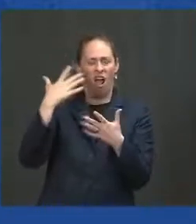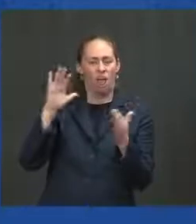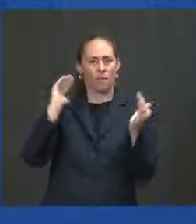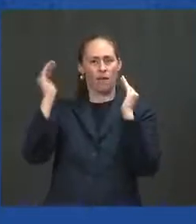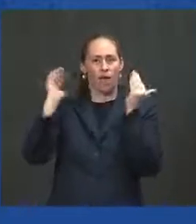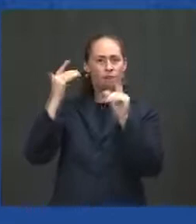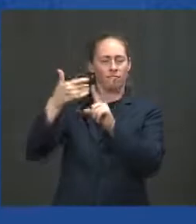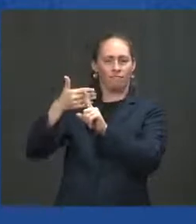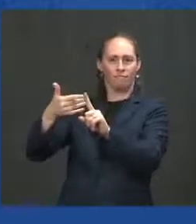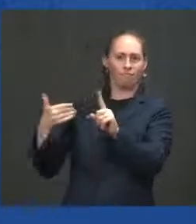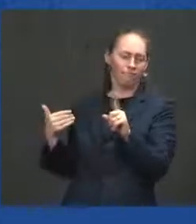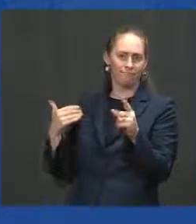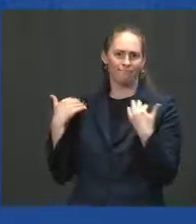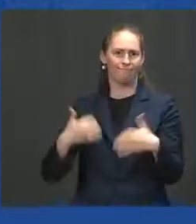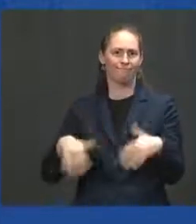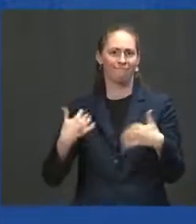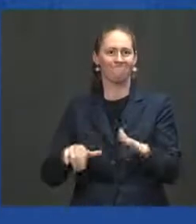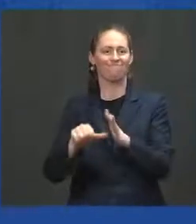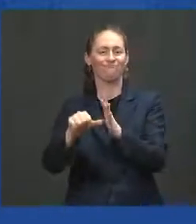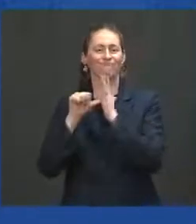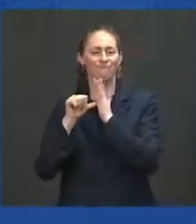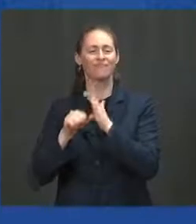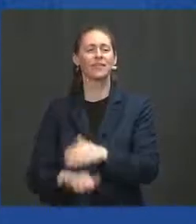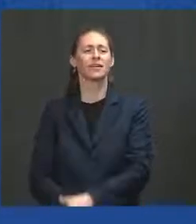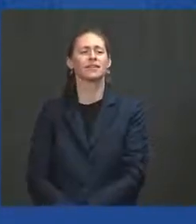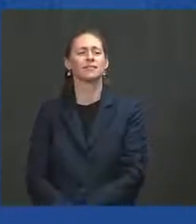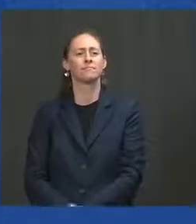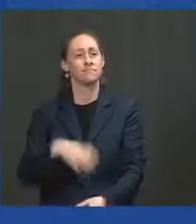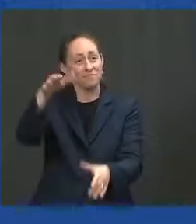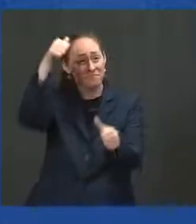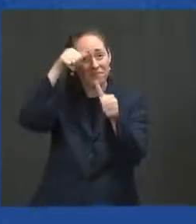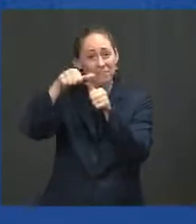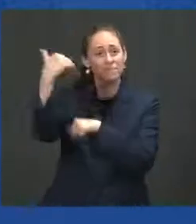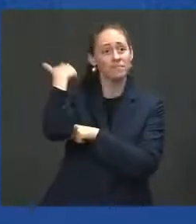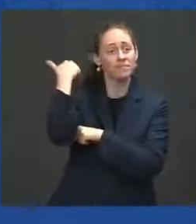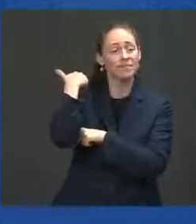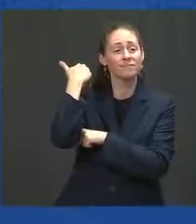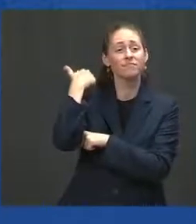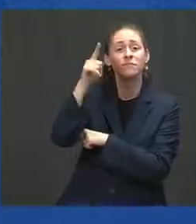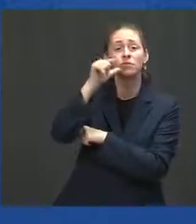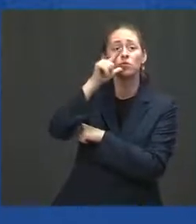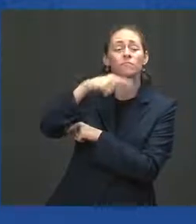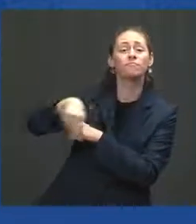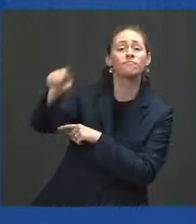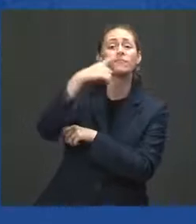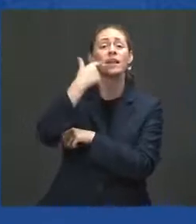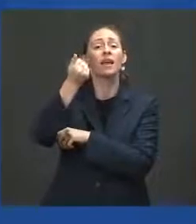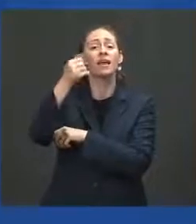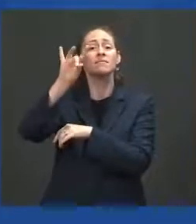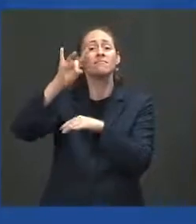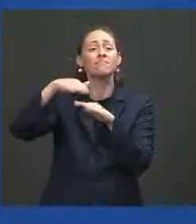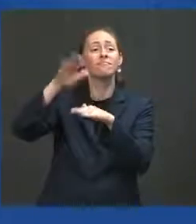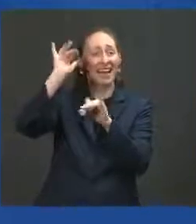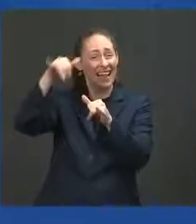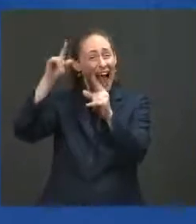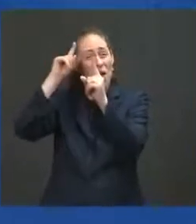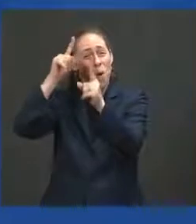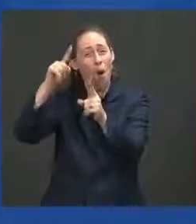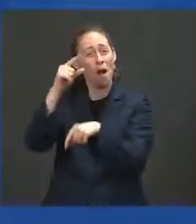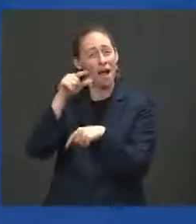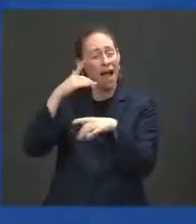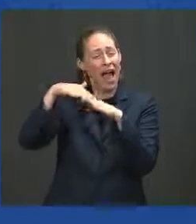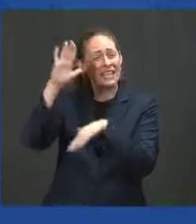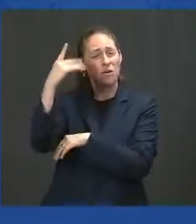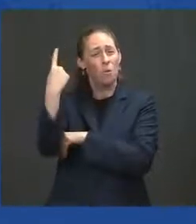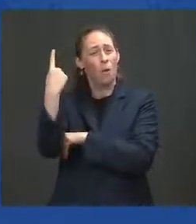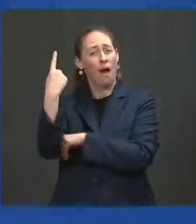Remember, remember when we were trying to get 70 percent of the people over 18 at least one shot? Well, we've not only gotten that done,